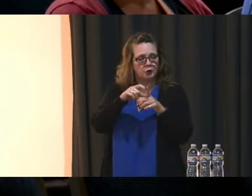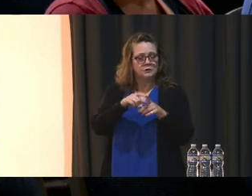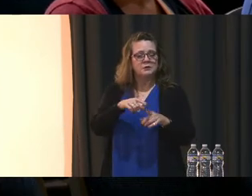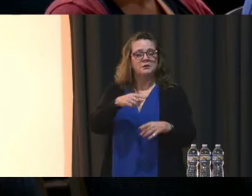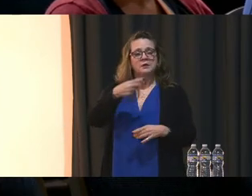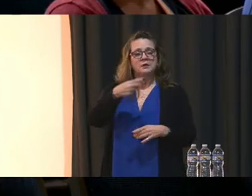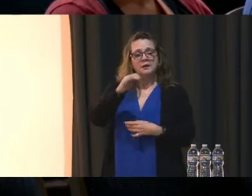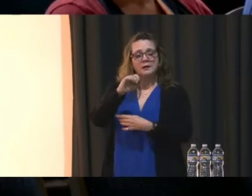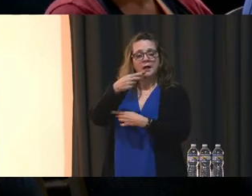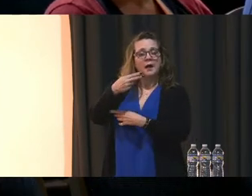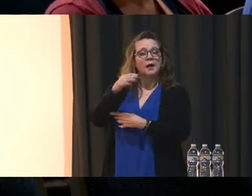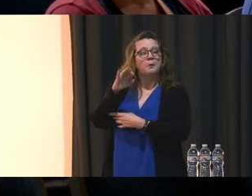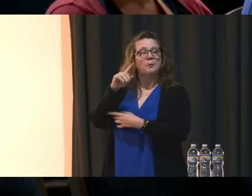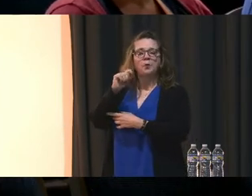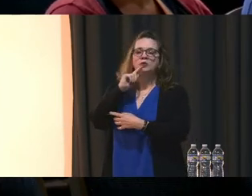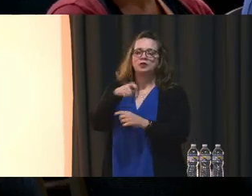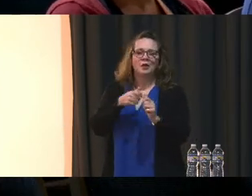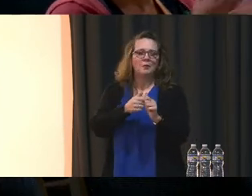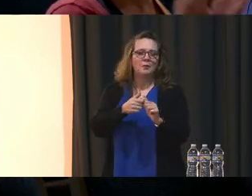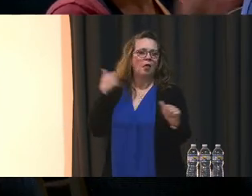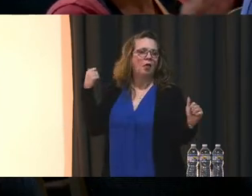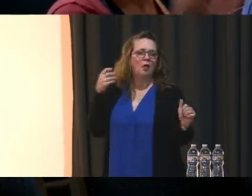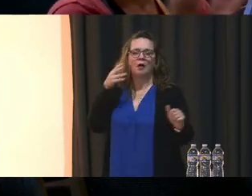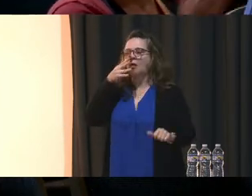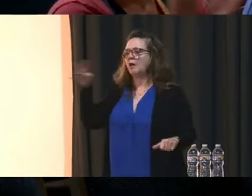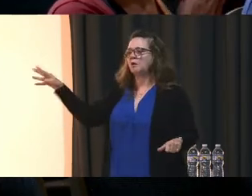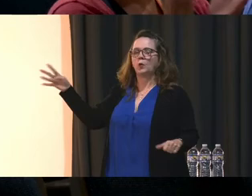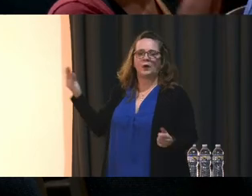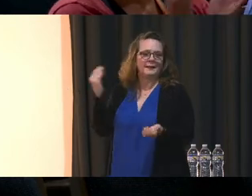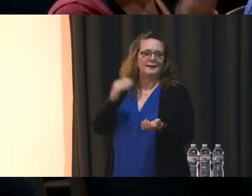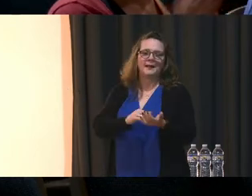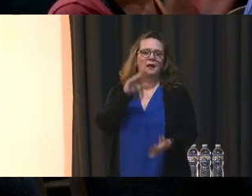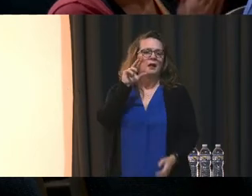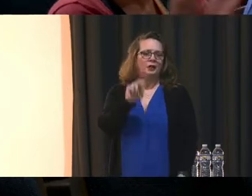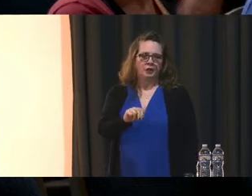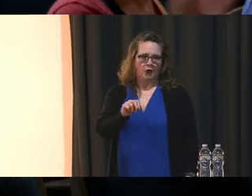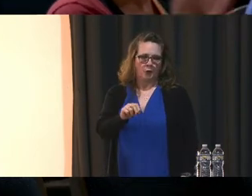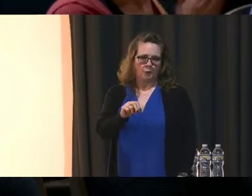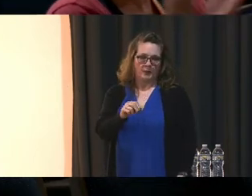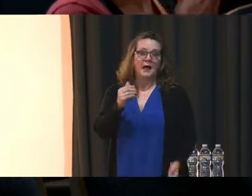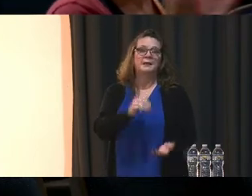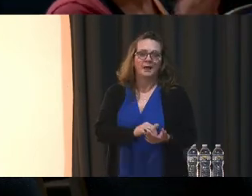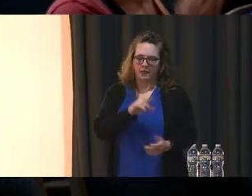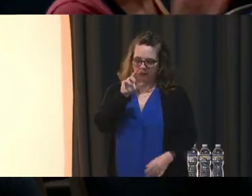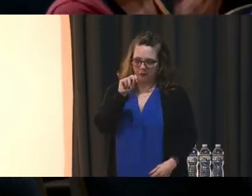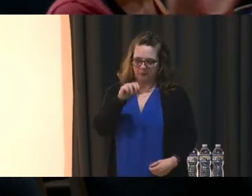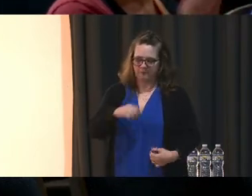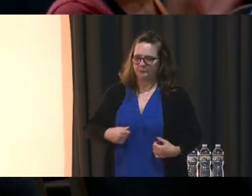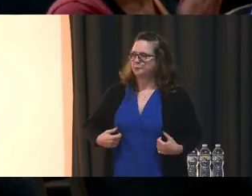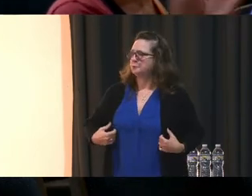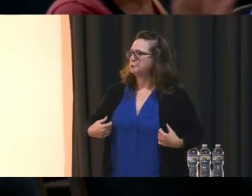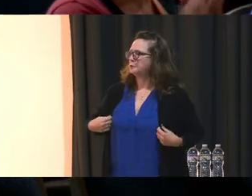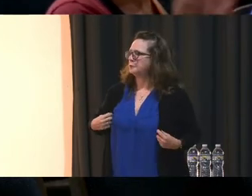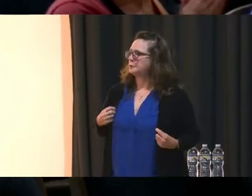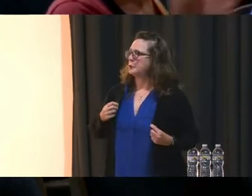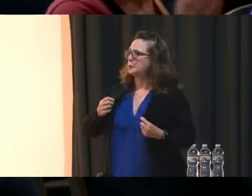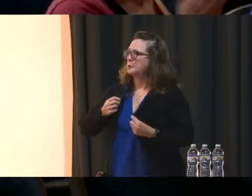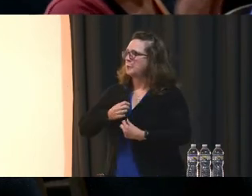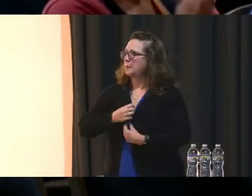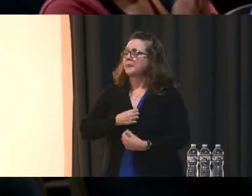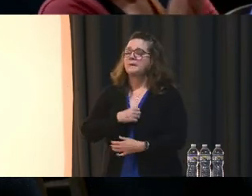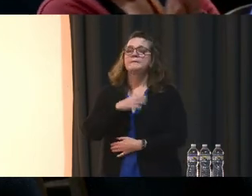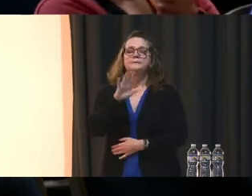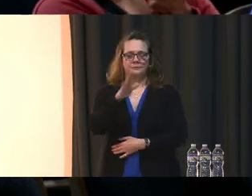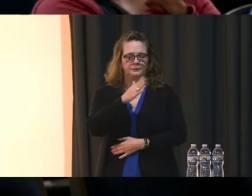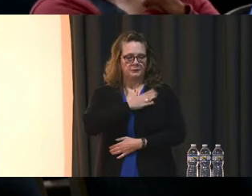not be left behind again Well as, as your superintendent As your superintendent My goal